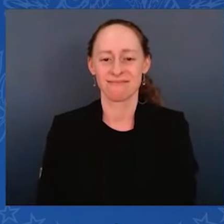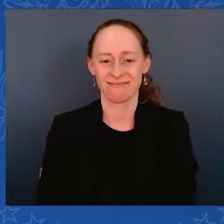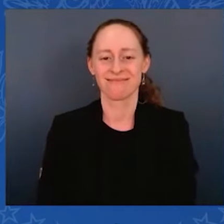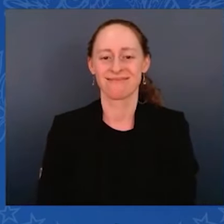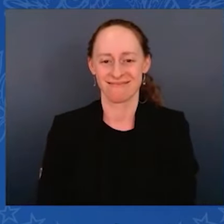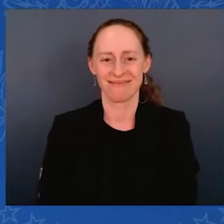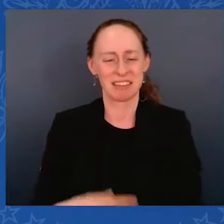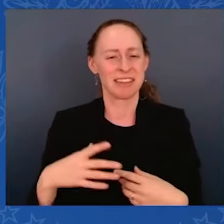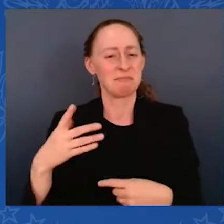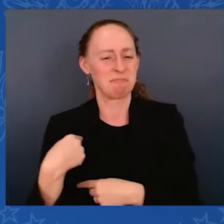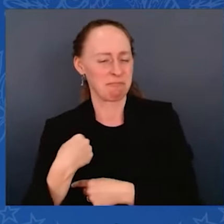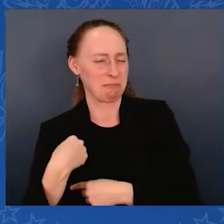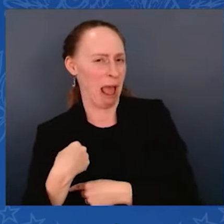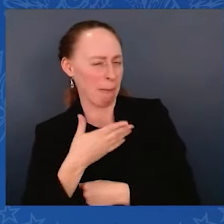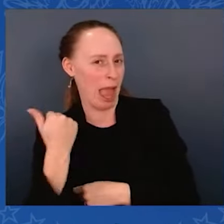THANK YOU VERY MUCH.